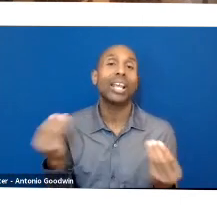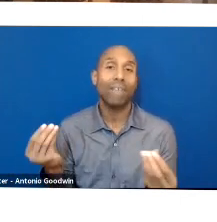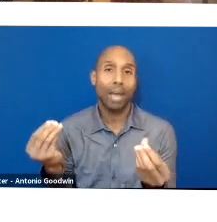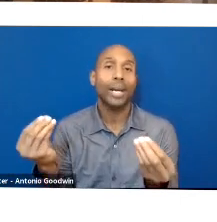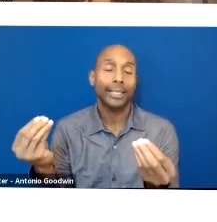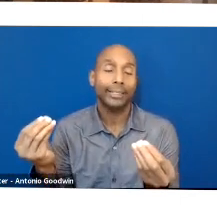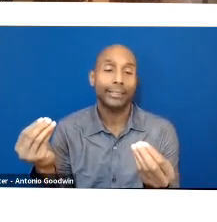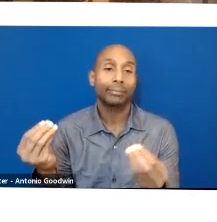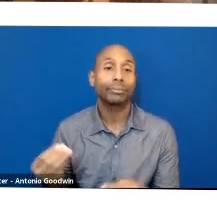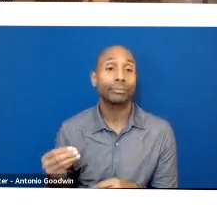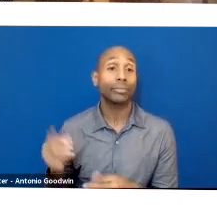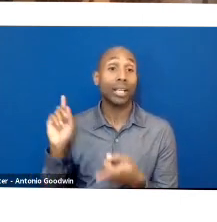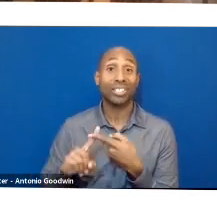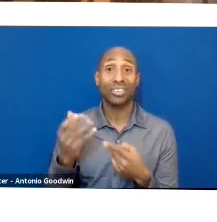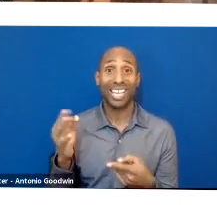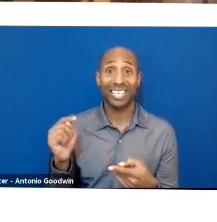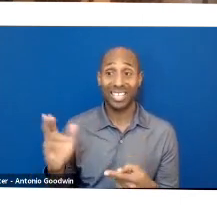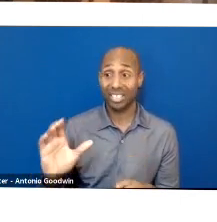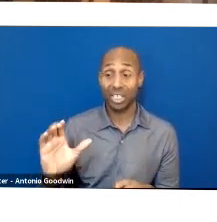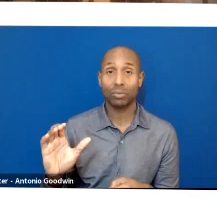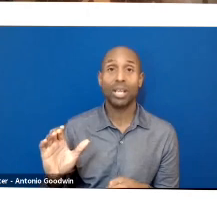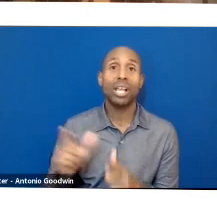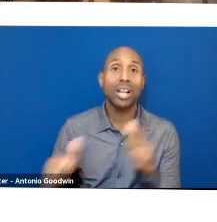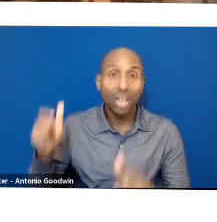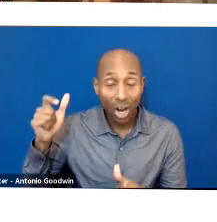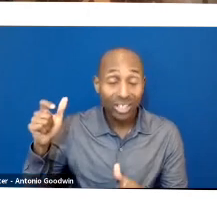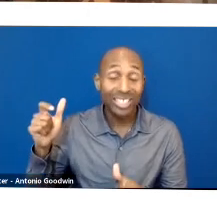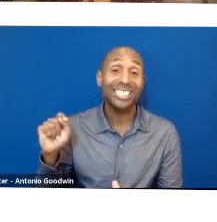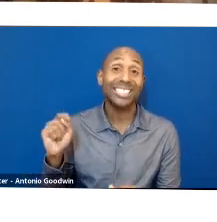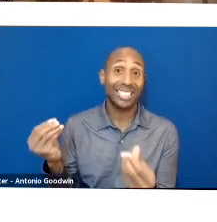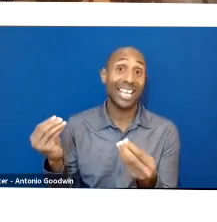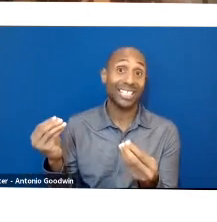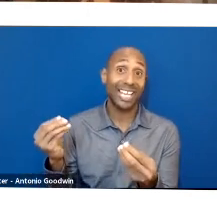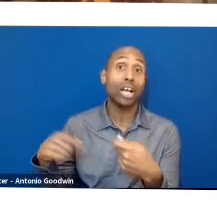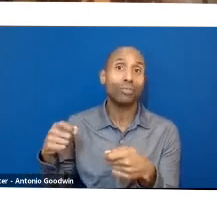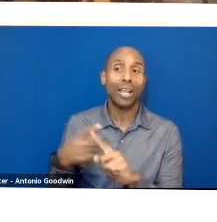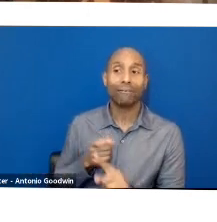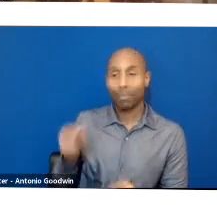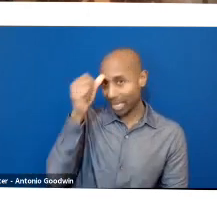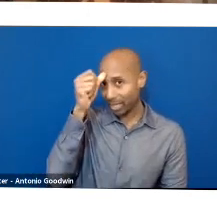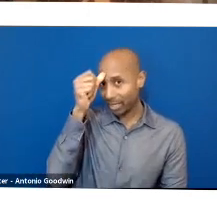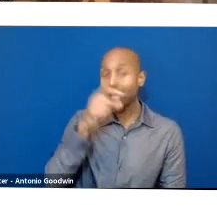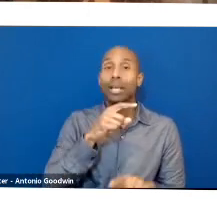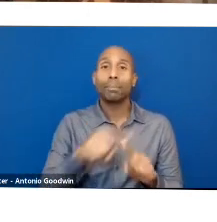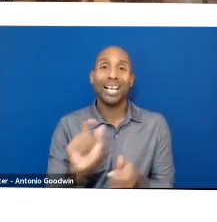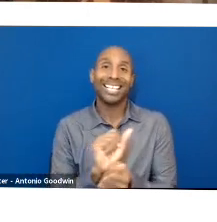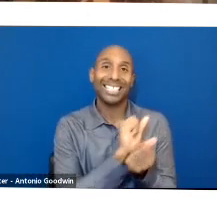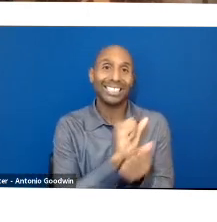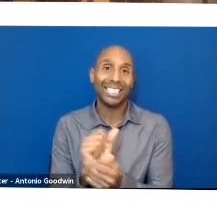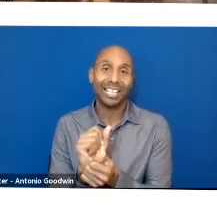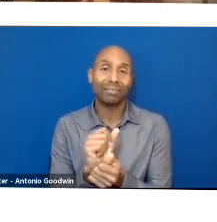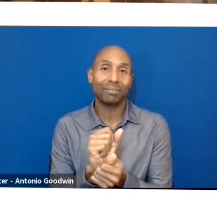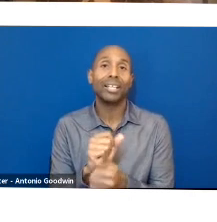had the largest textile trade. But the enslavement of Africans in the Americas, specifically the cultivation of cotton,